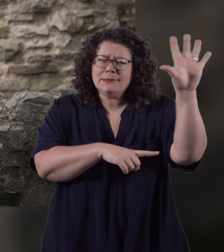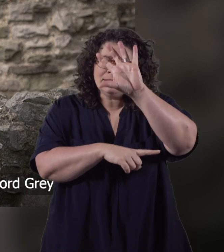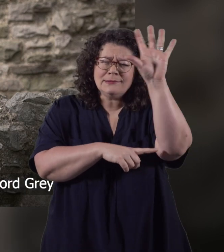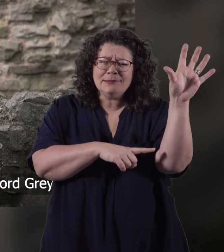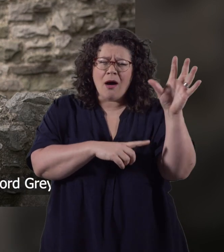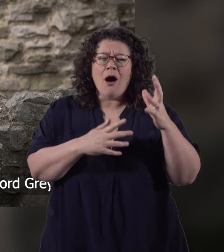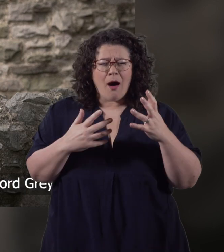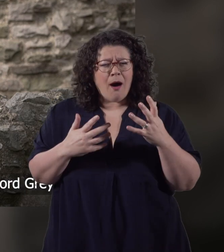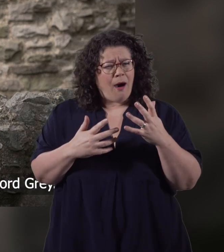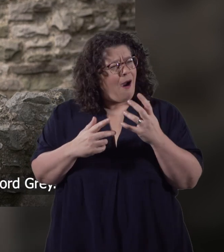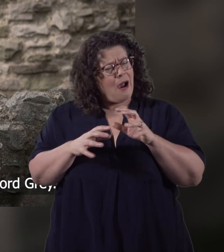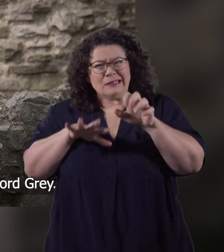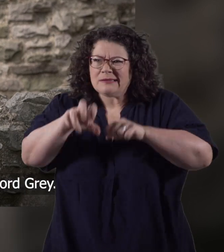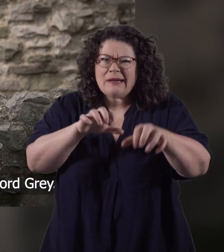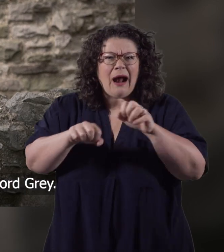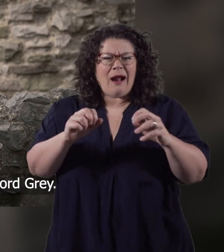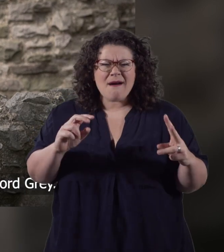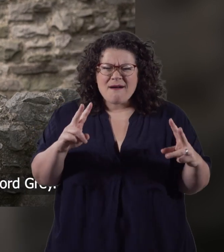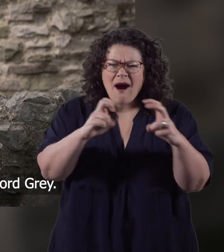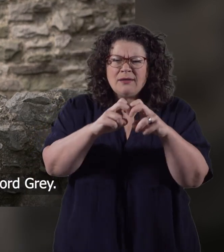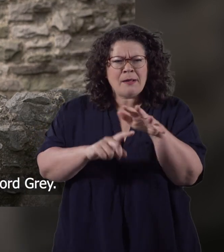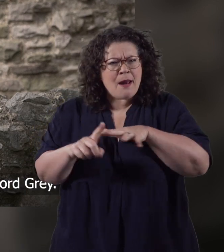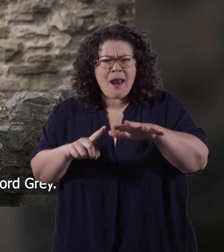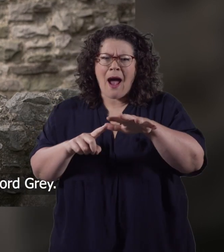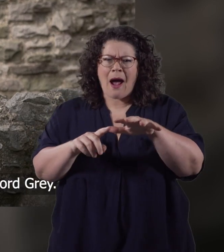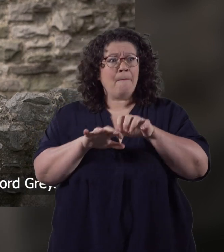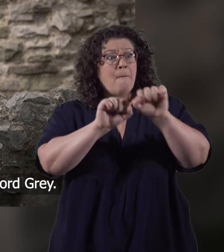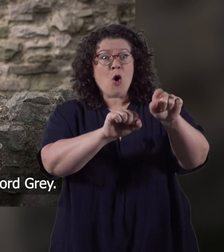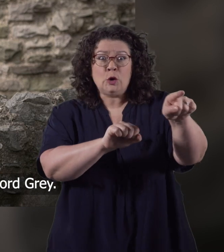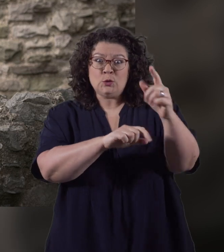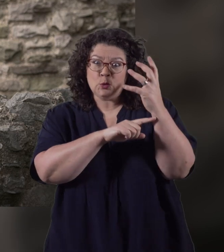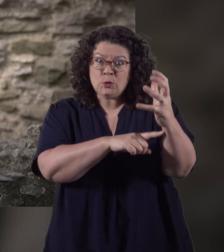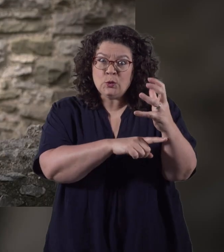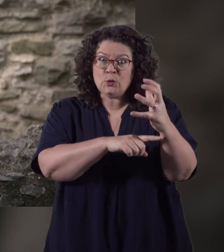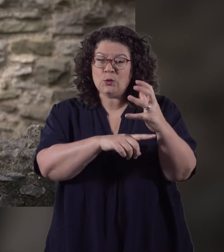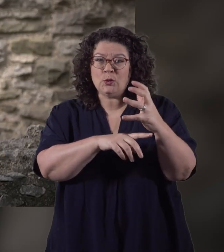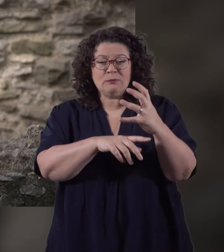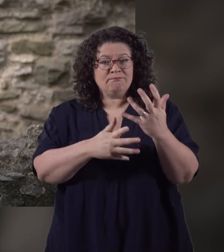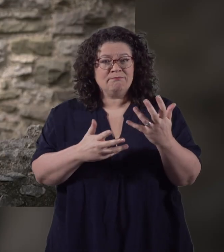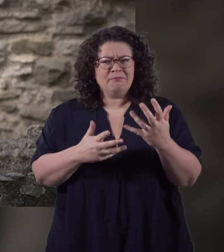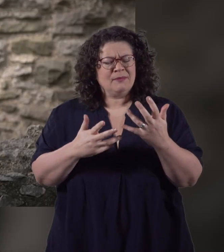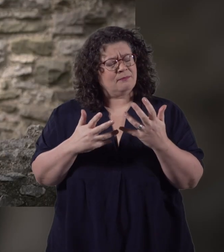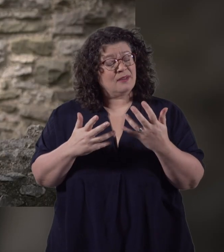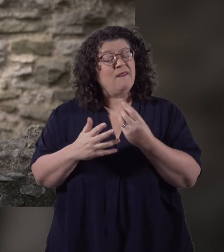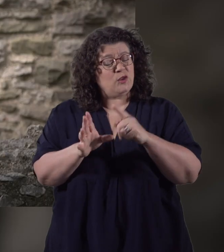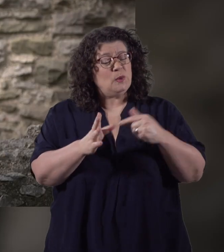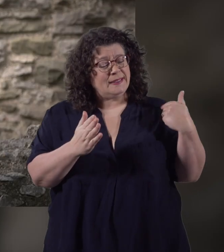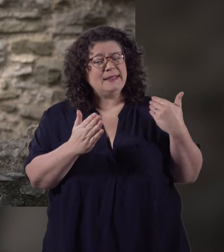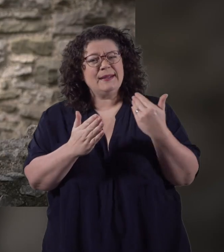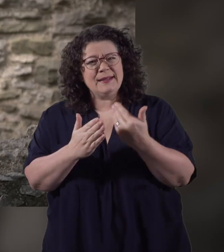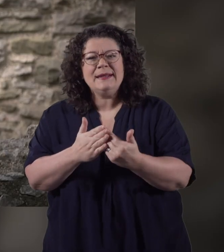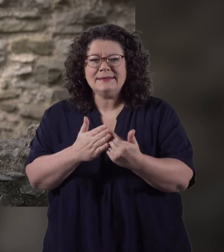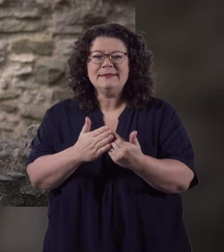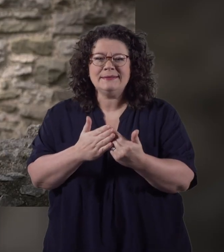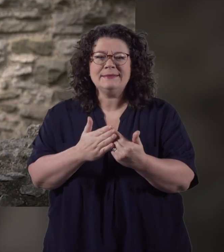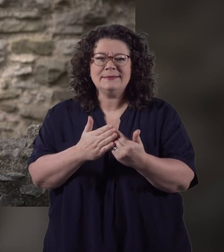attacking castles and land that belonged to the crown and to Lord Grey. That's how it's been over the